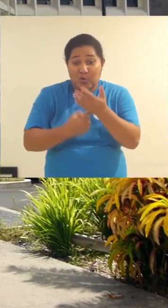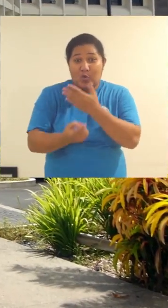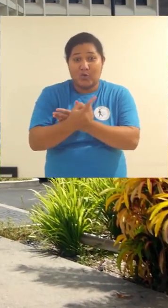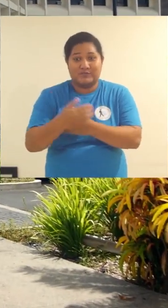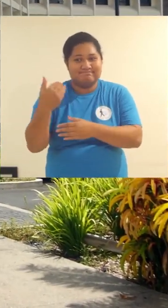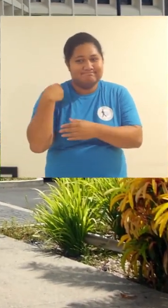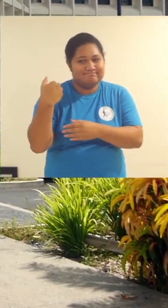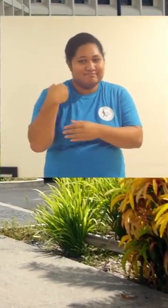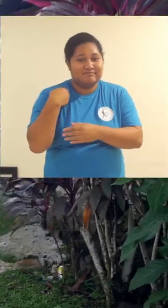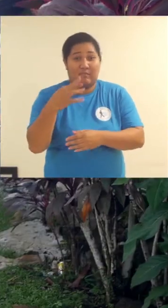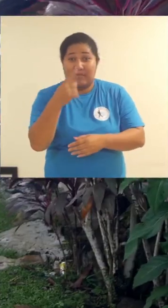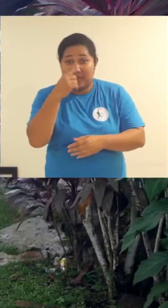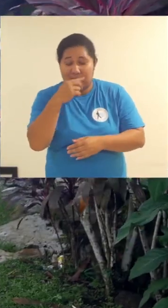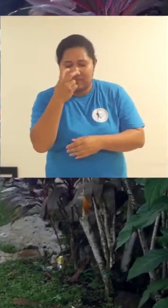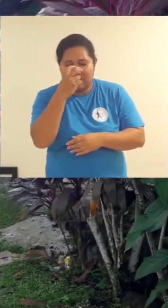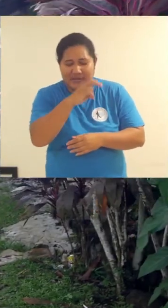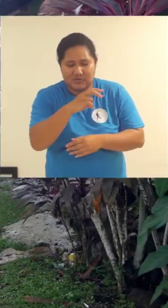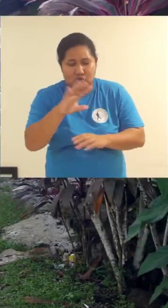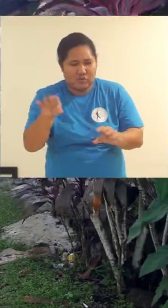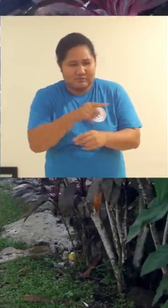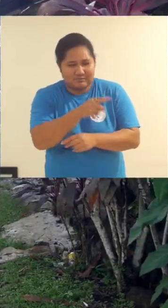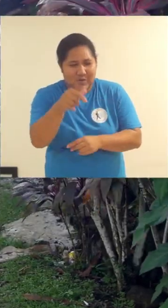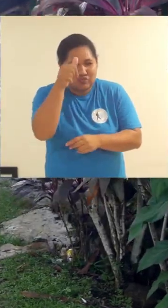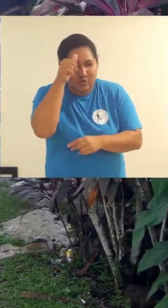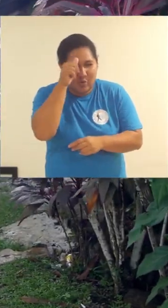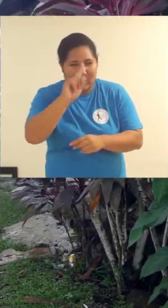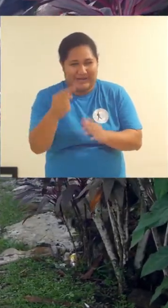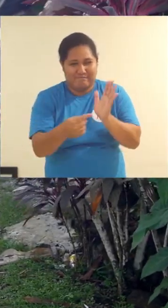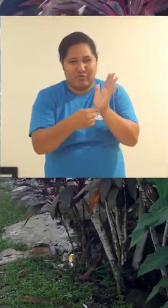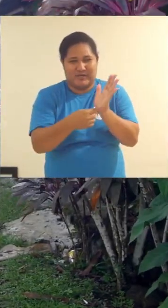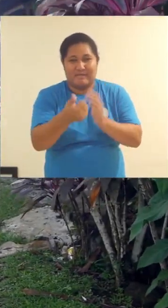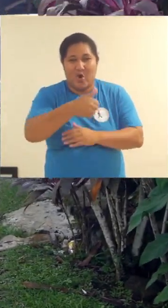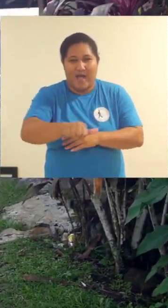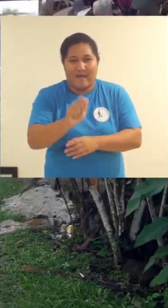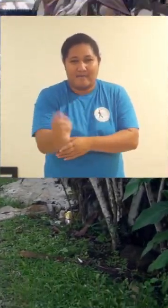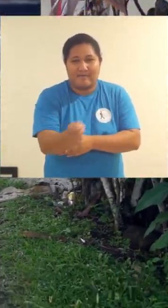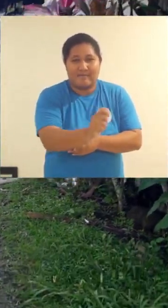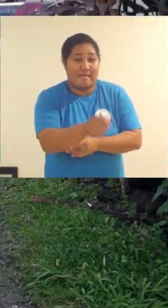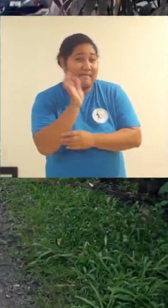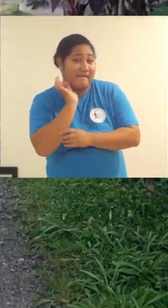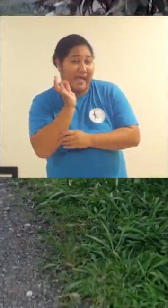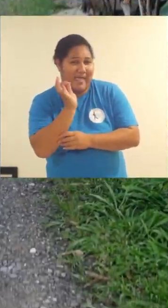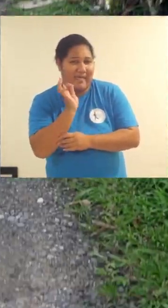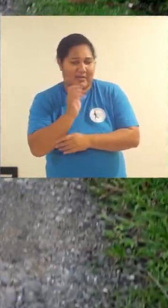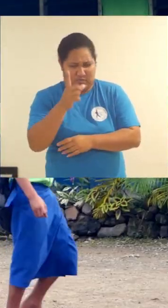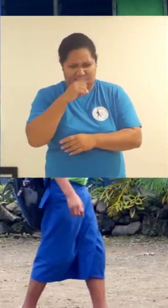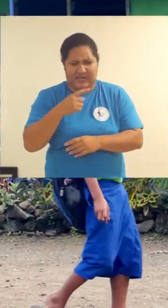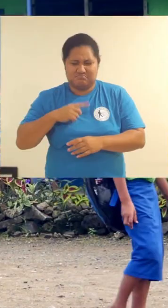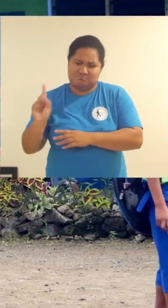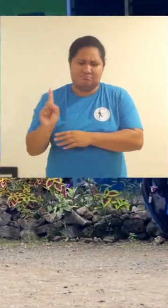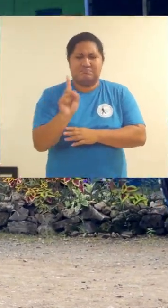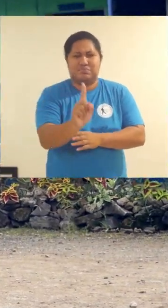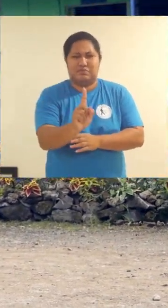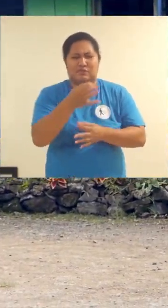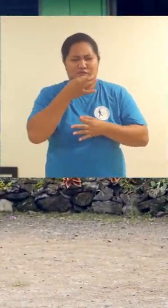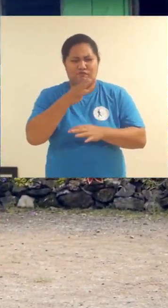feeling why you know you're like to see the feel it I want to follow in order to talk about you know you're my fire you know feel I sell not to my